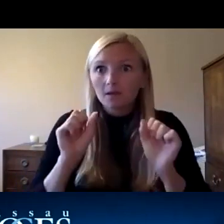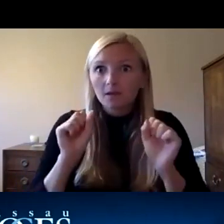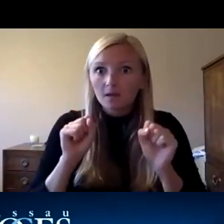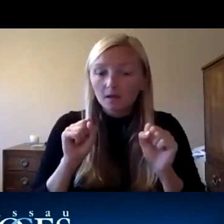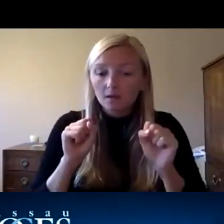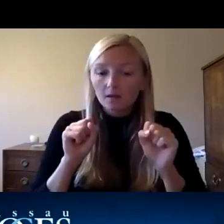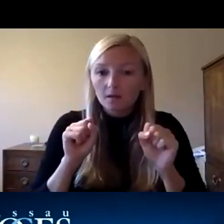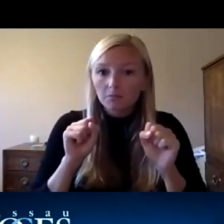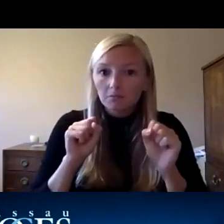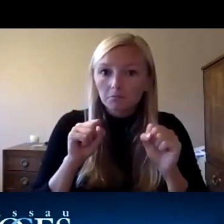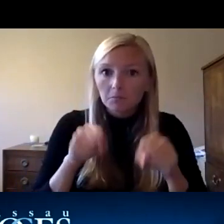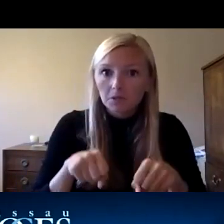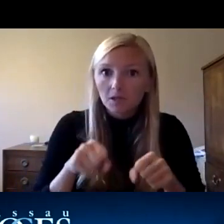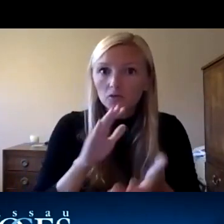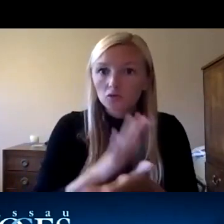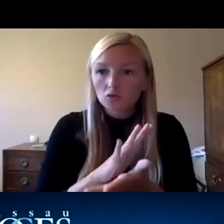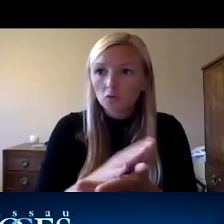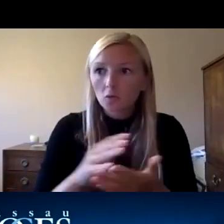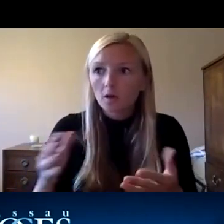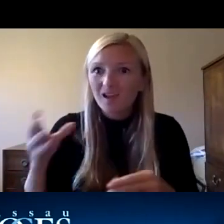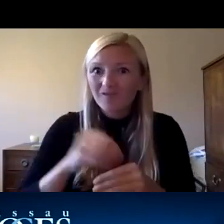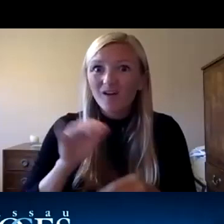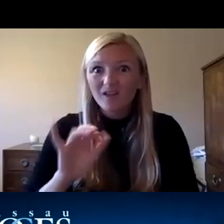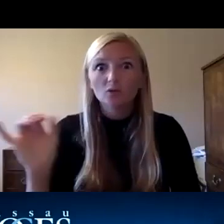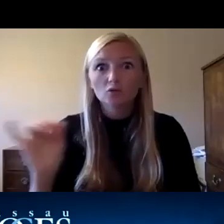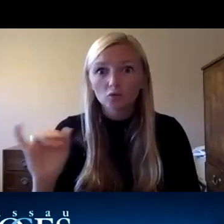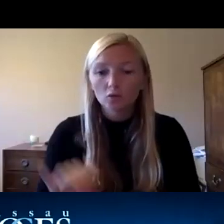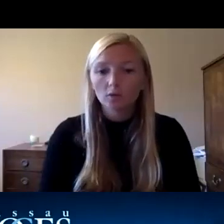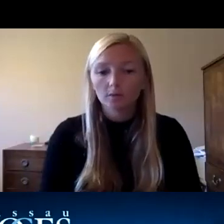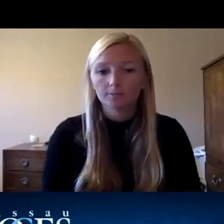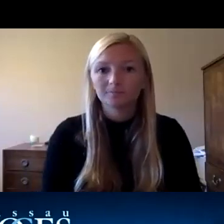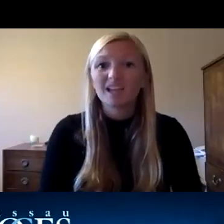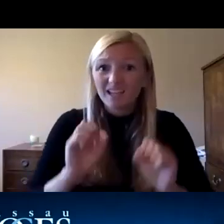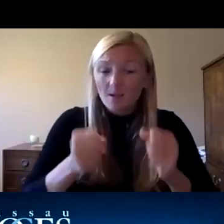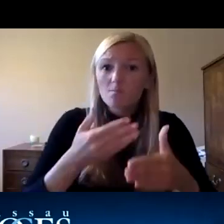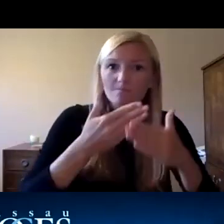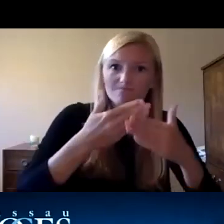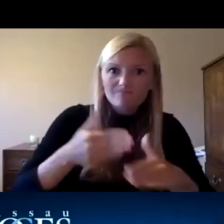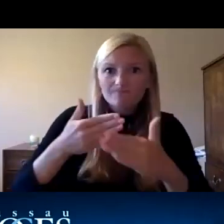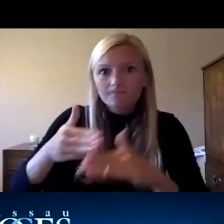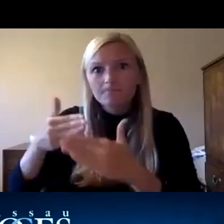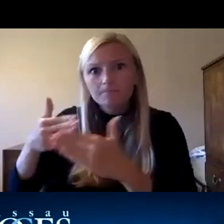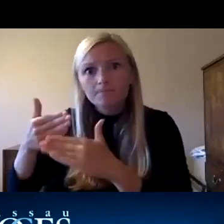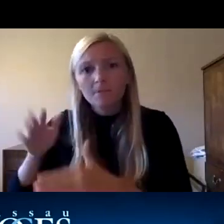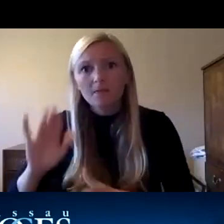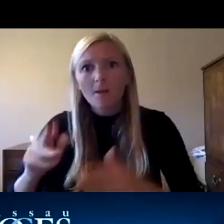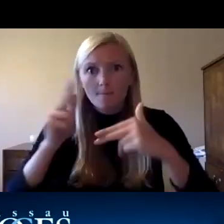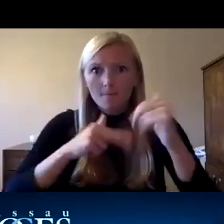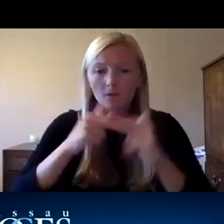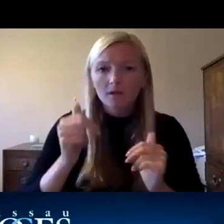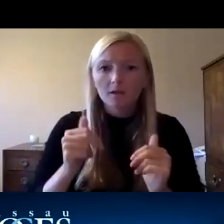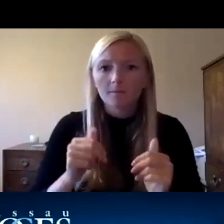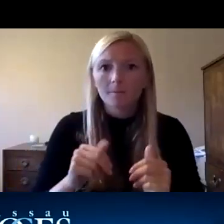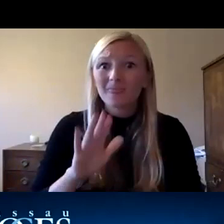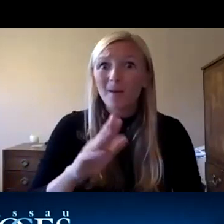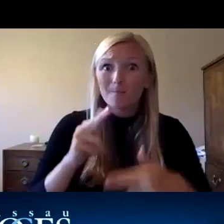at an institutional level in different ways and can we start to break down the building and how the building